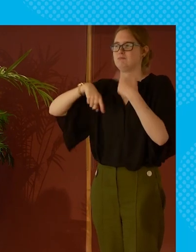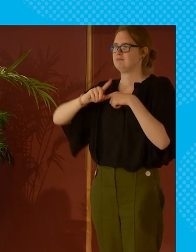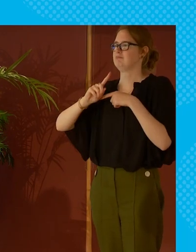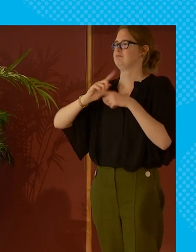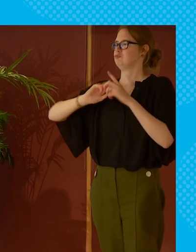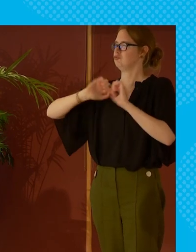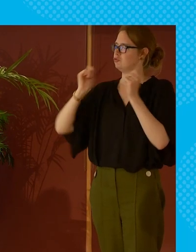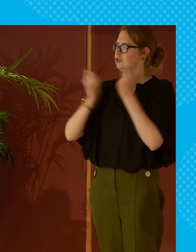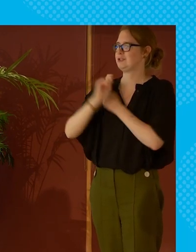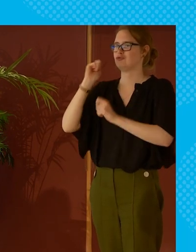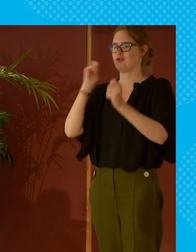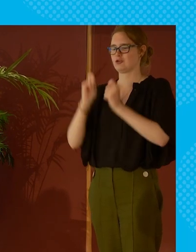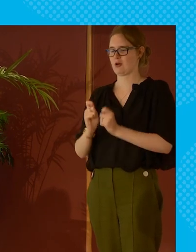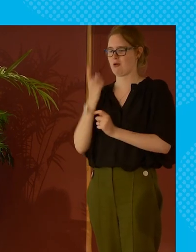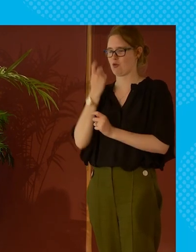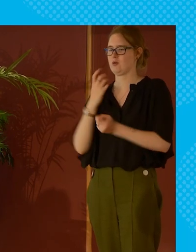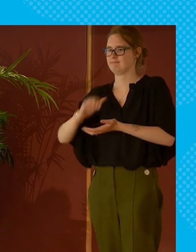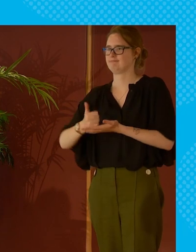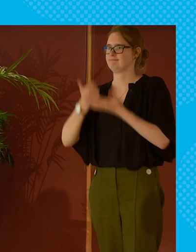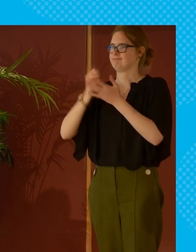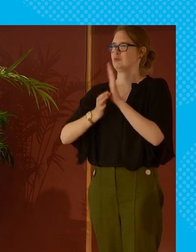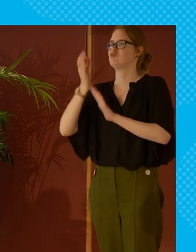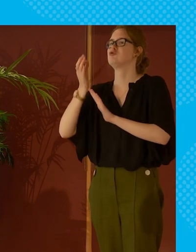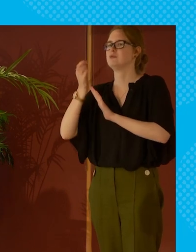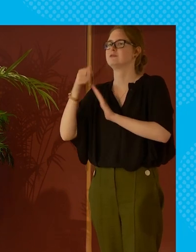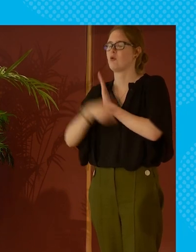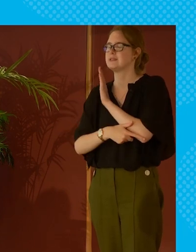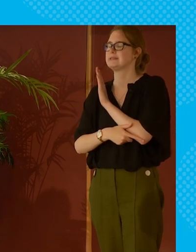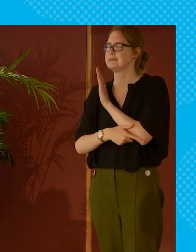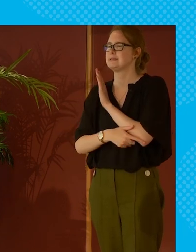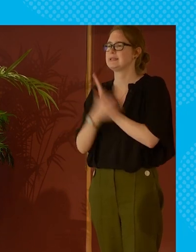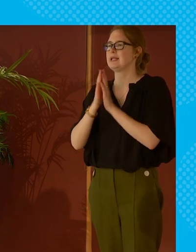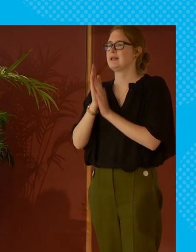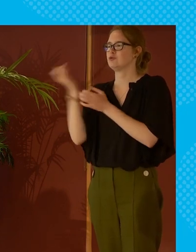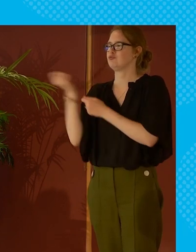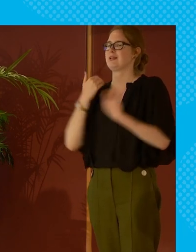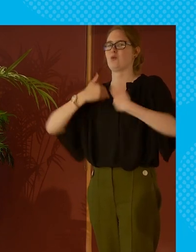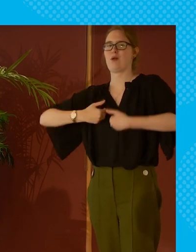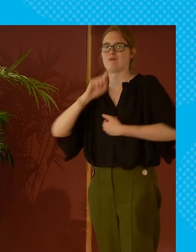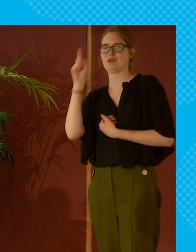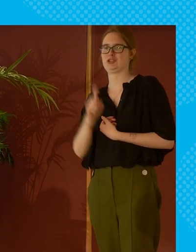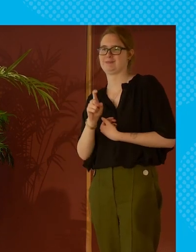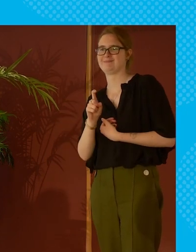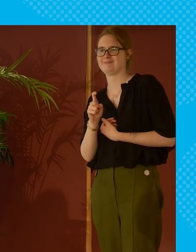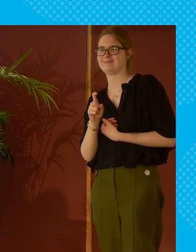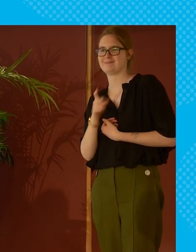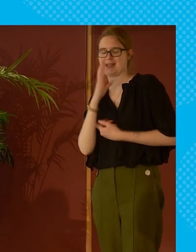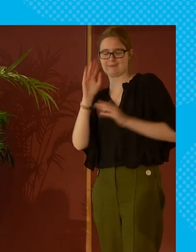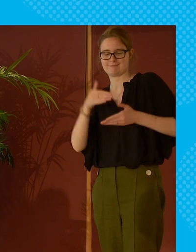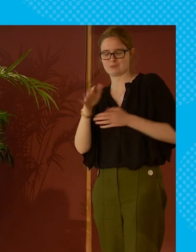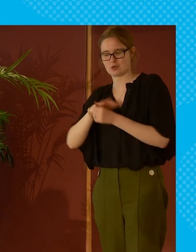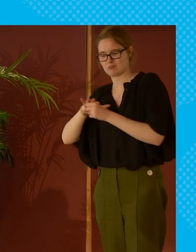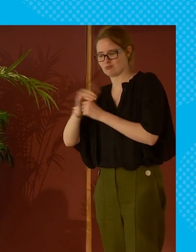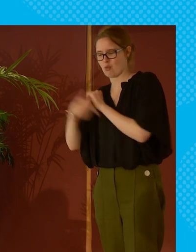it um and how changes to those structures would improve poverty and that would bring in the wealth question as well because we can't look at